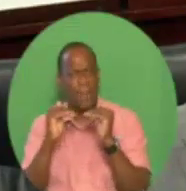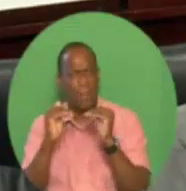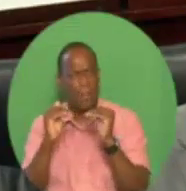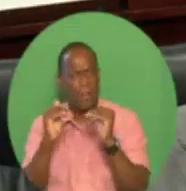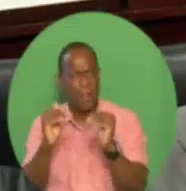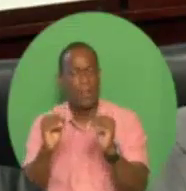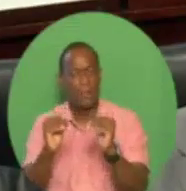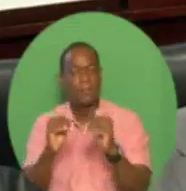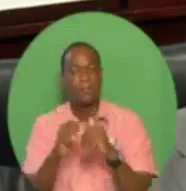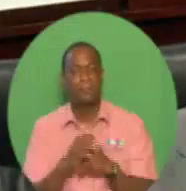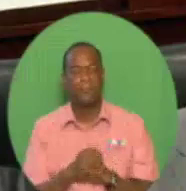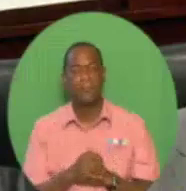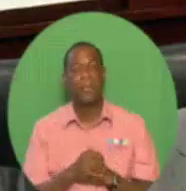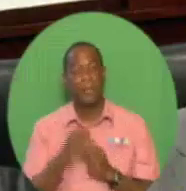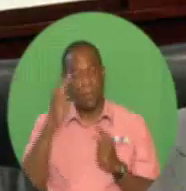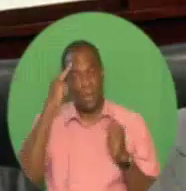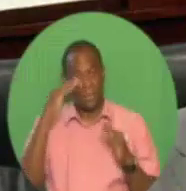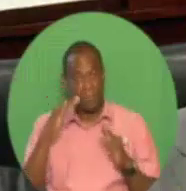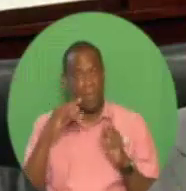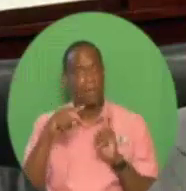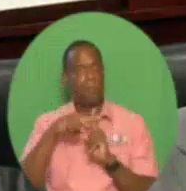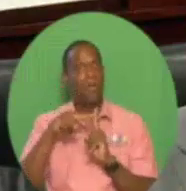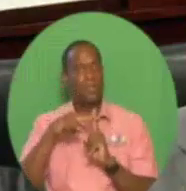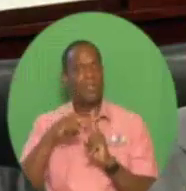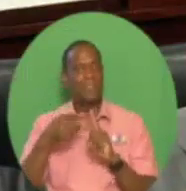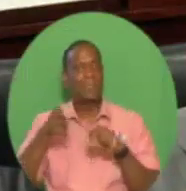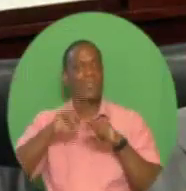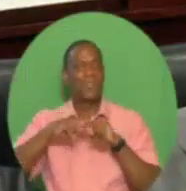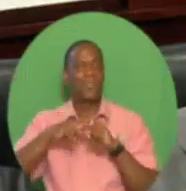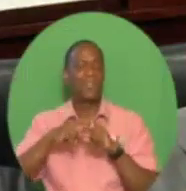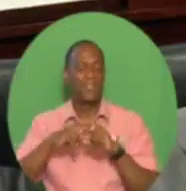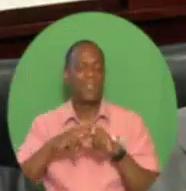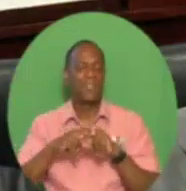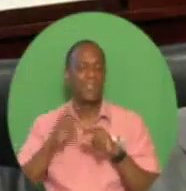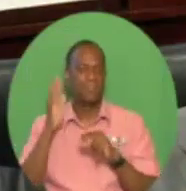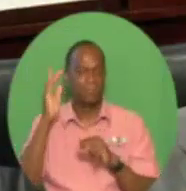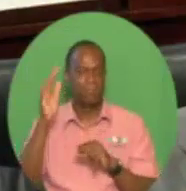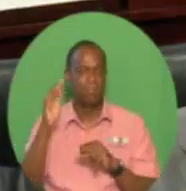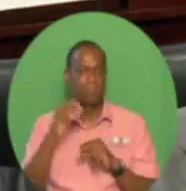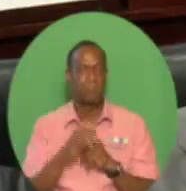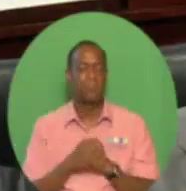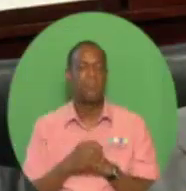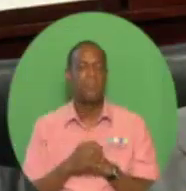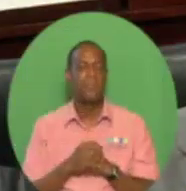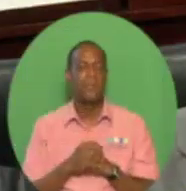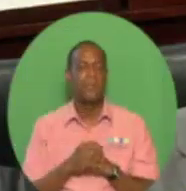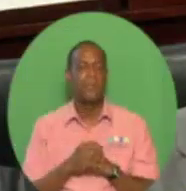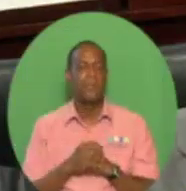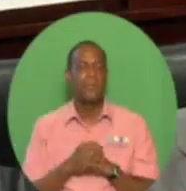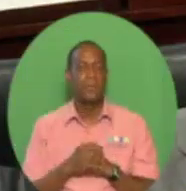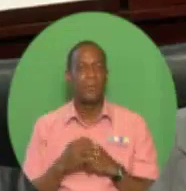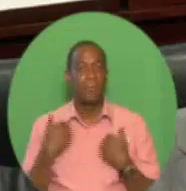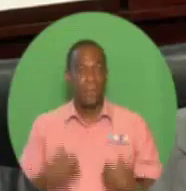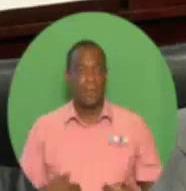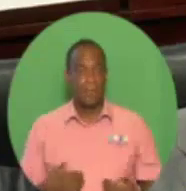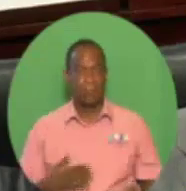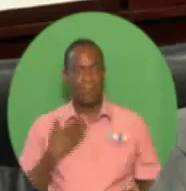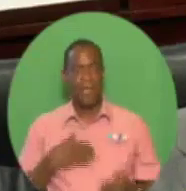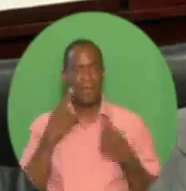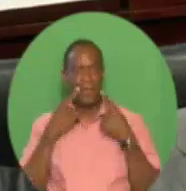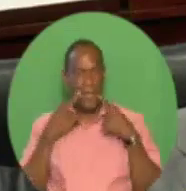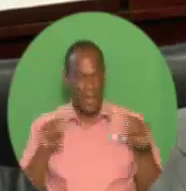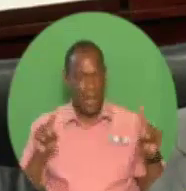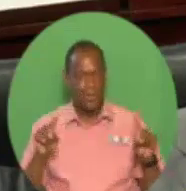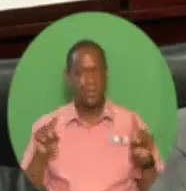Madam Speaker, it is with great pleasure that I can announce that after several years of economic stagnation, the